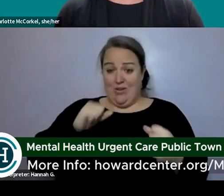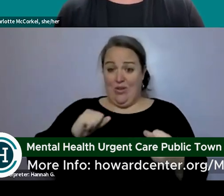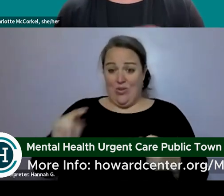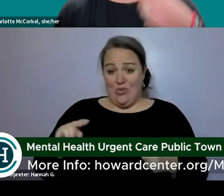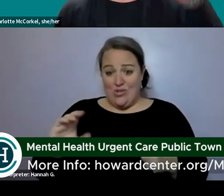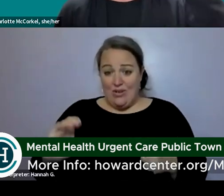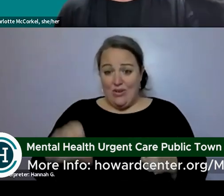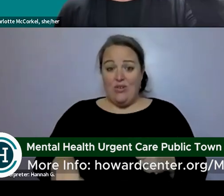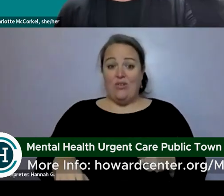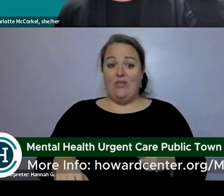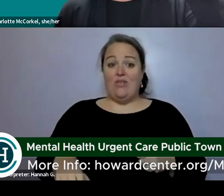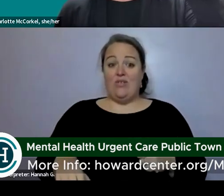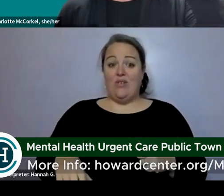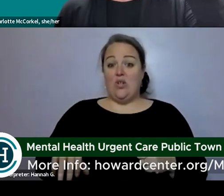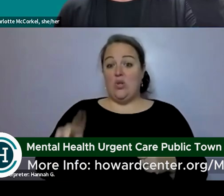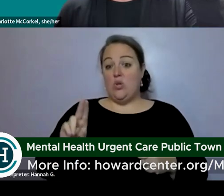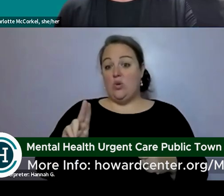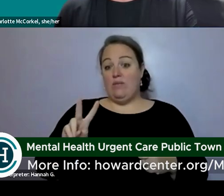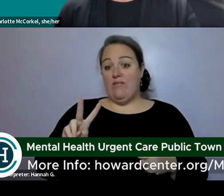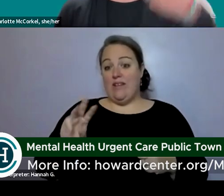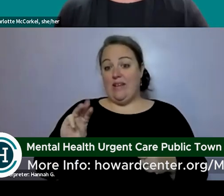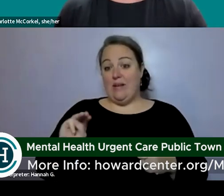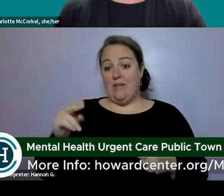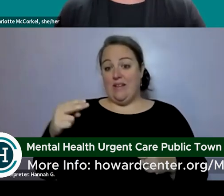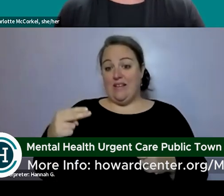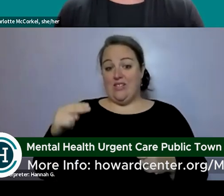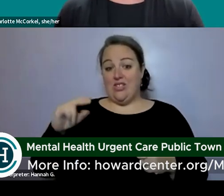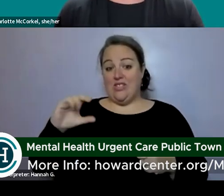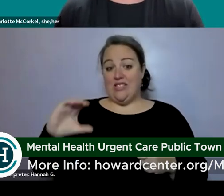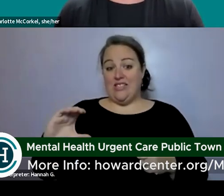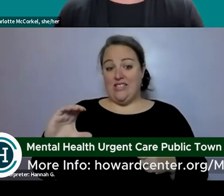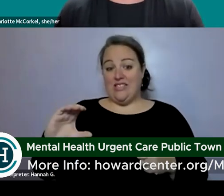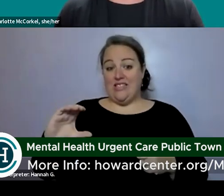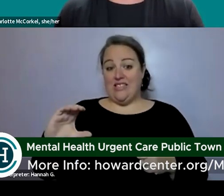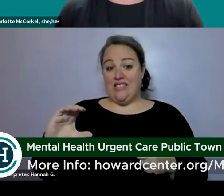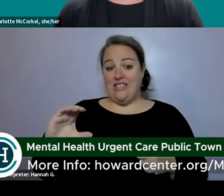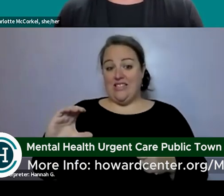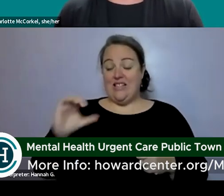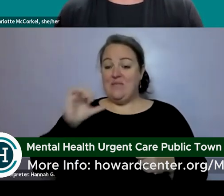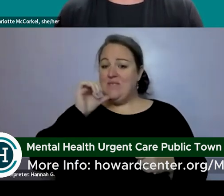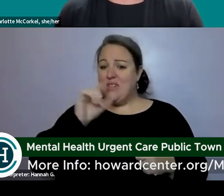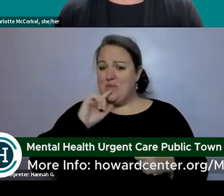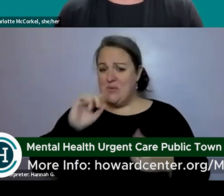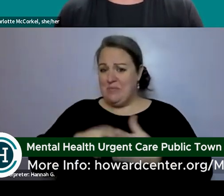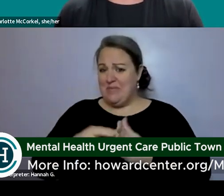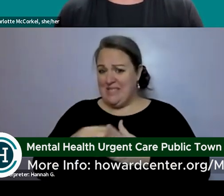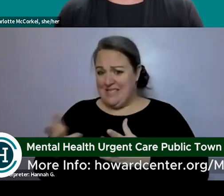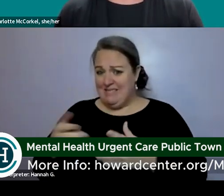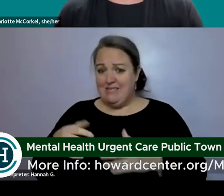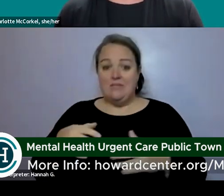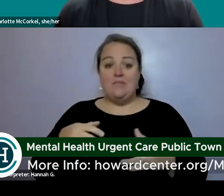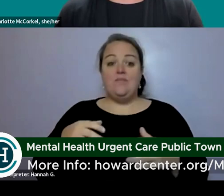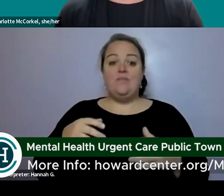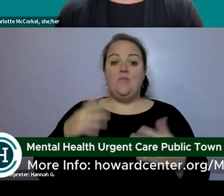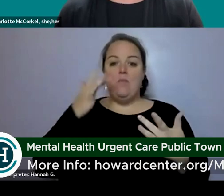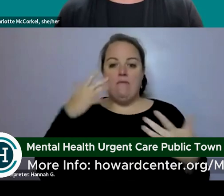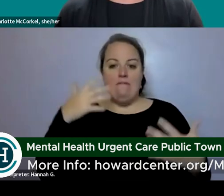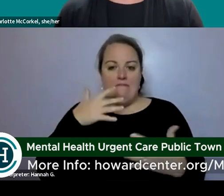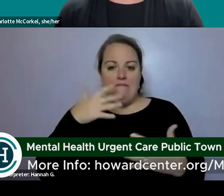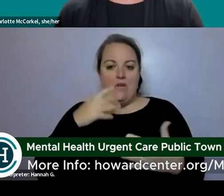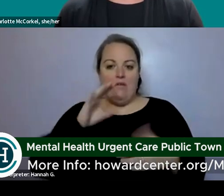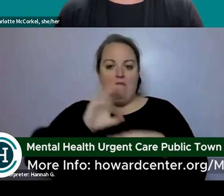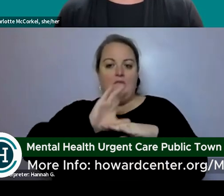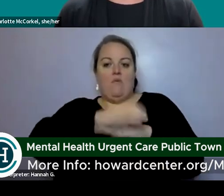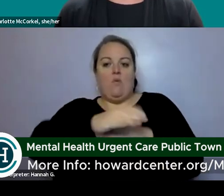um a uvm hc i'm not sorry i don't know what that is dan um for fear of forced